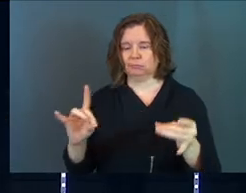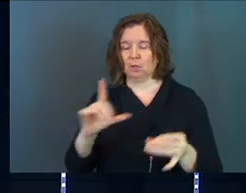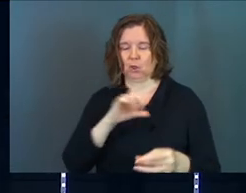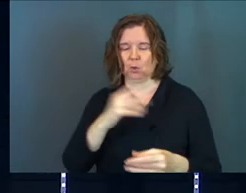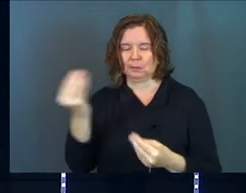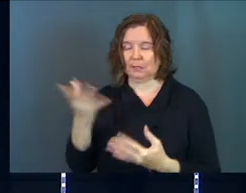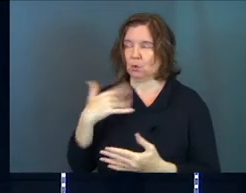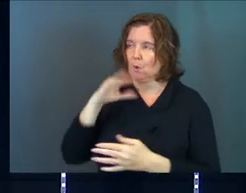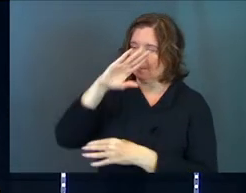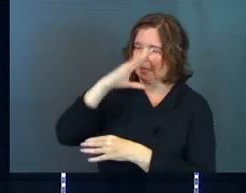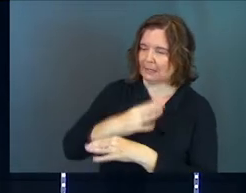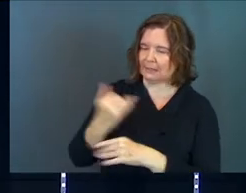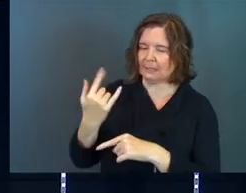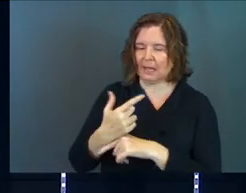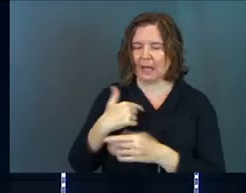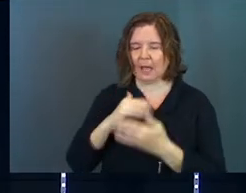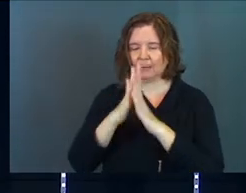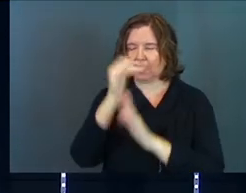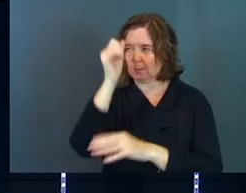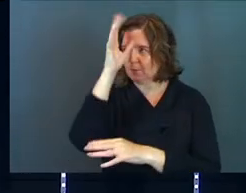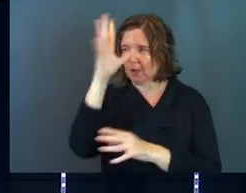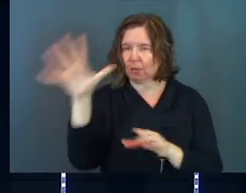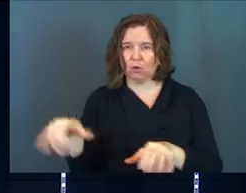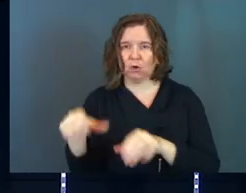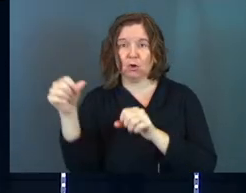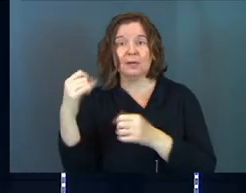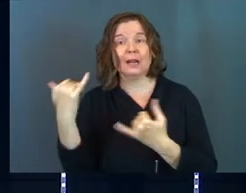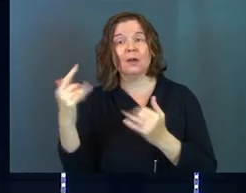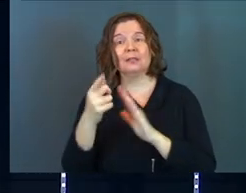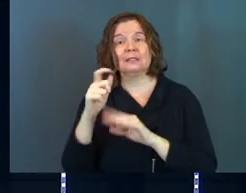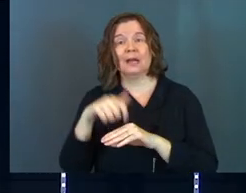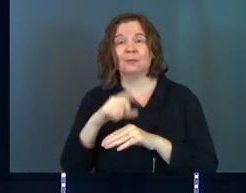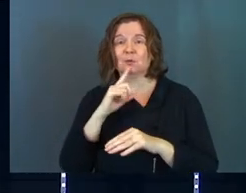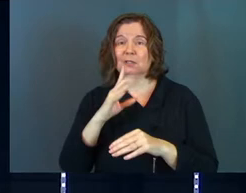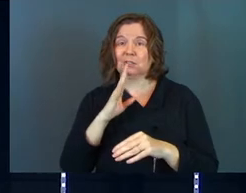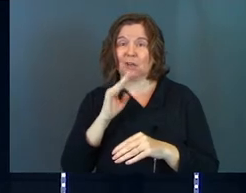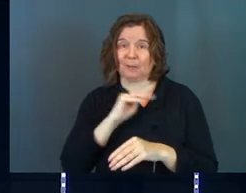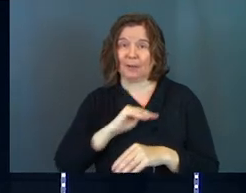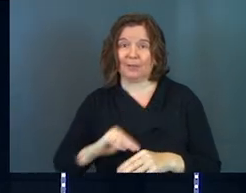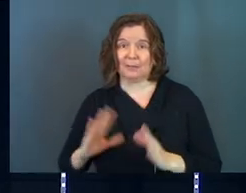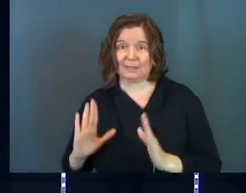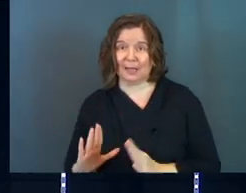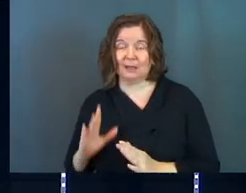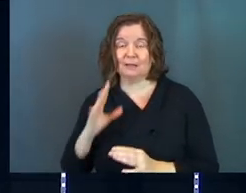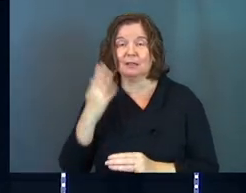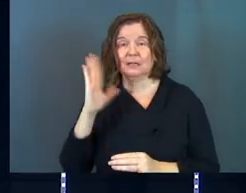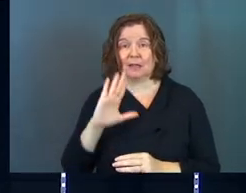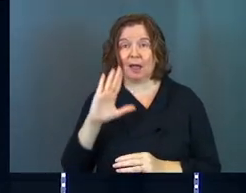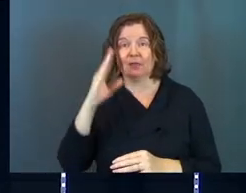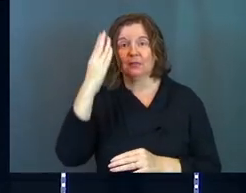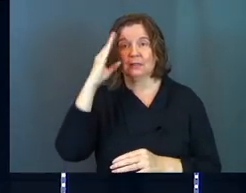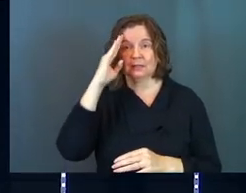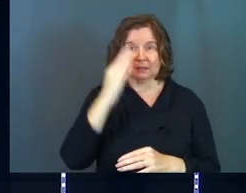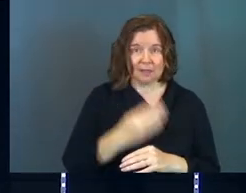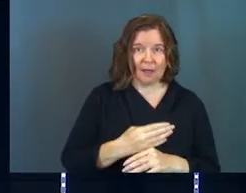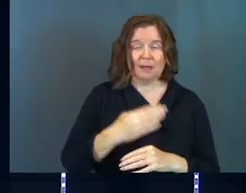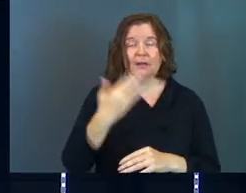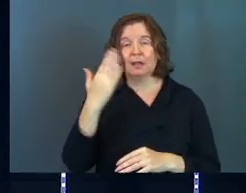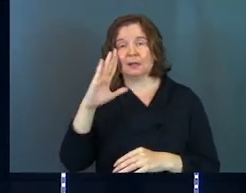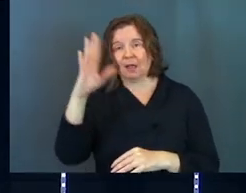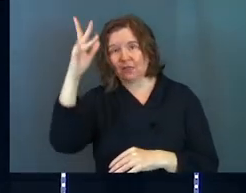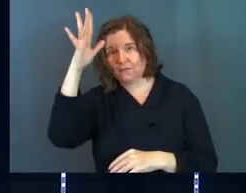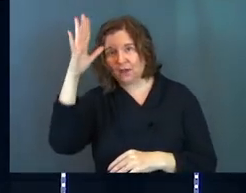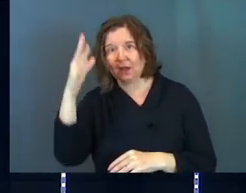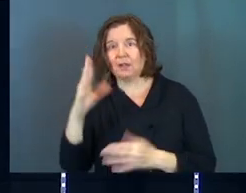said to me, You're my son, and today I've become your father. Now at this point, it's really talking about the Messiah. It's God the son and God the father. And the book of Hebrews